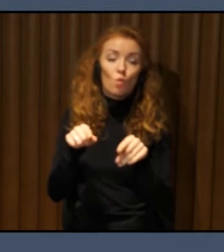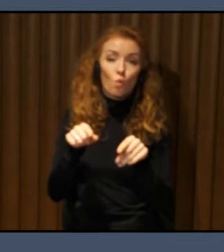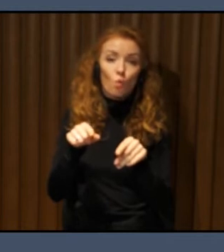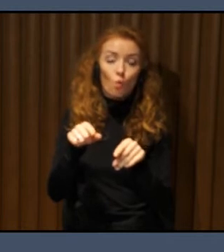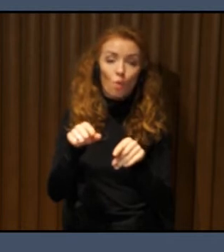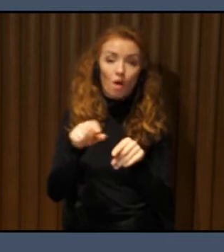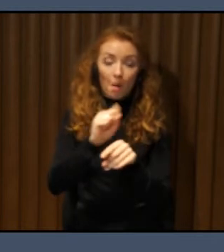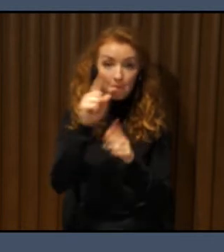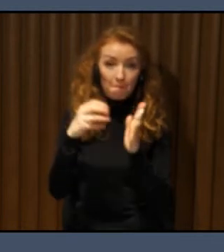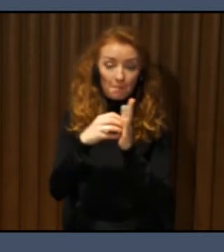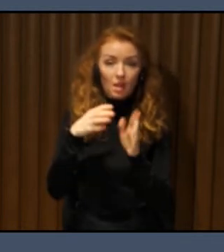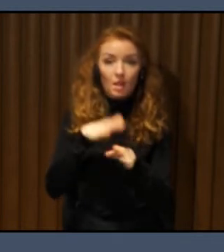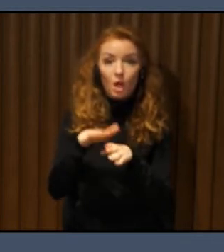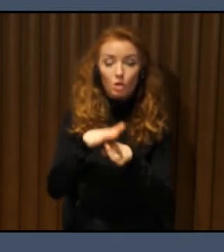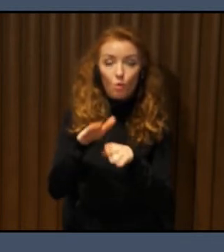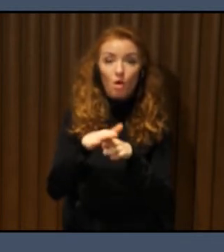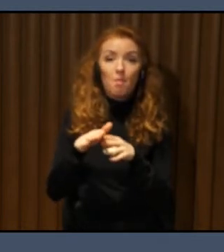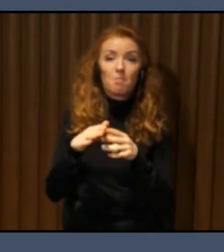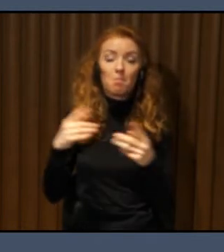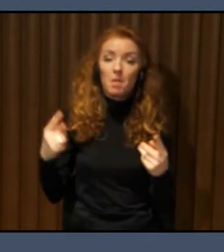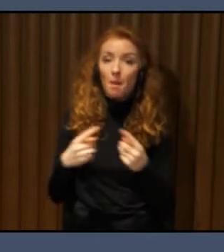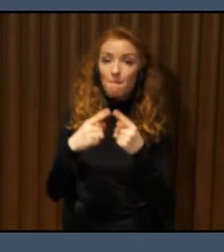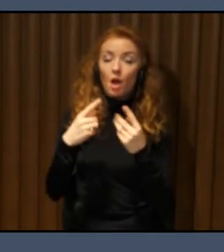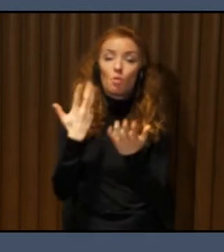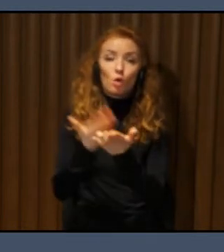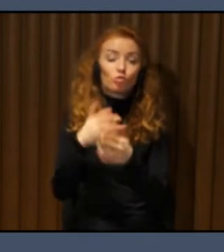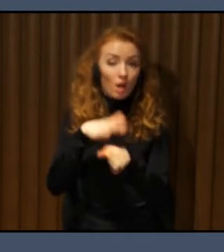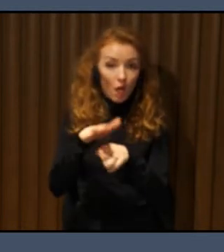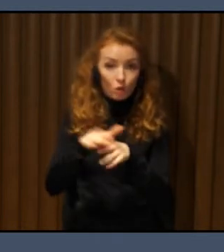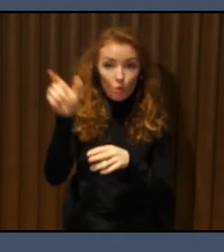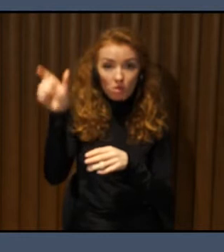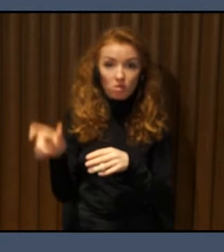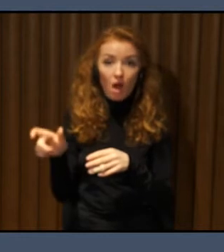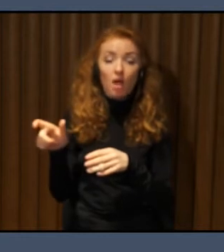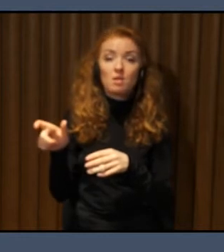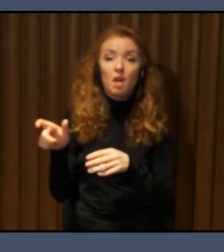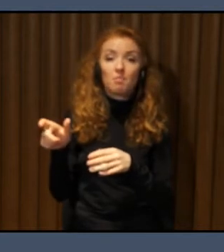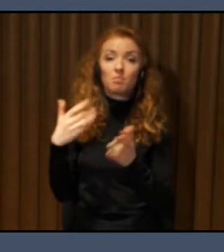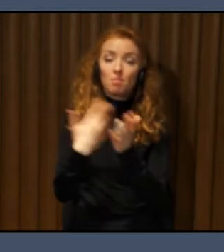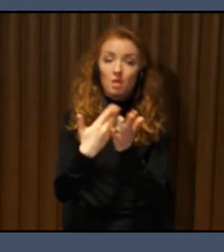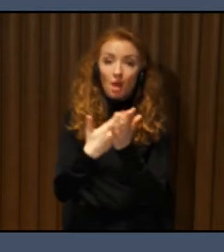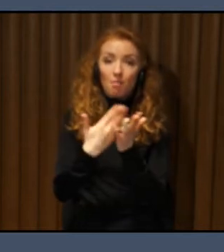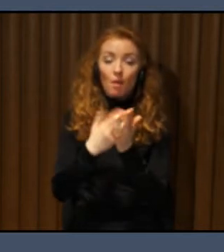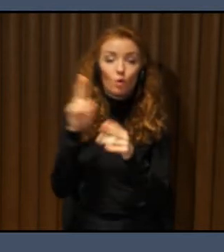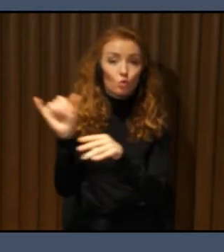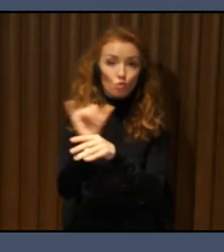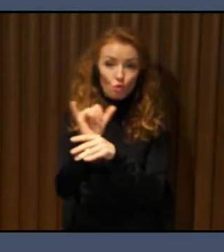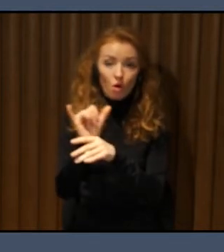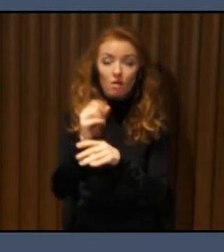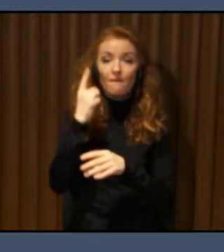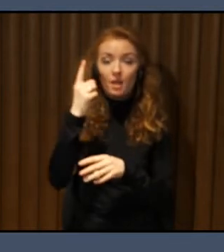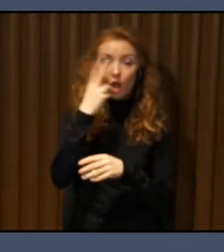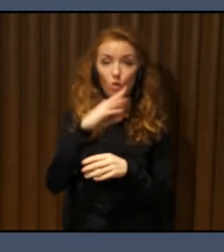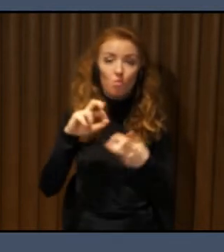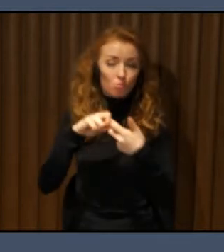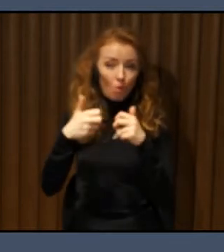the profile of the user. And the routes will be adapted. As I said, in New York, one of the issues is 25% of